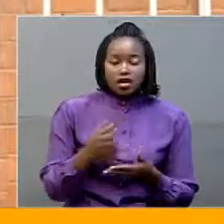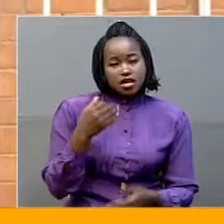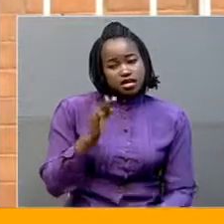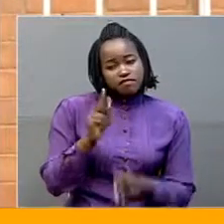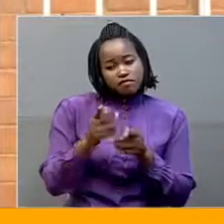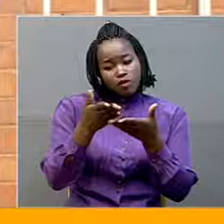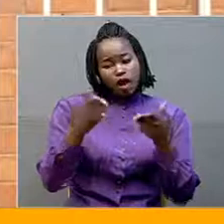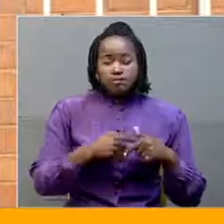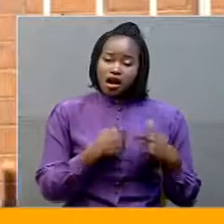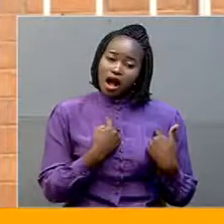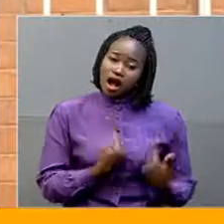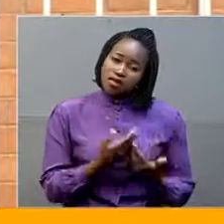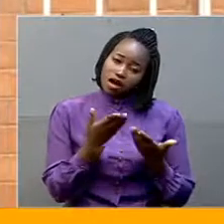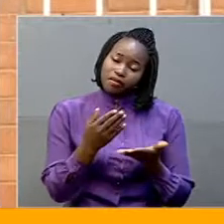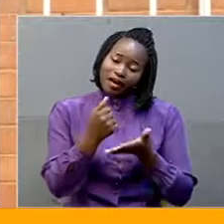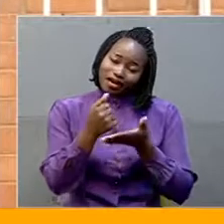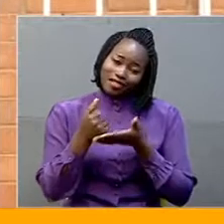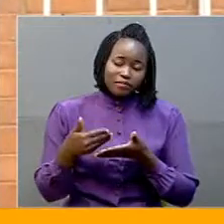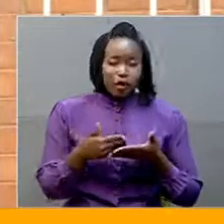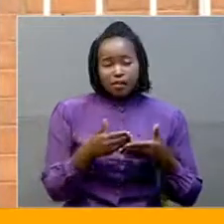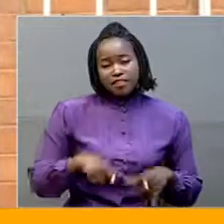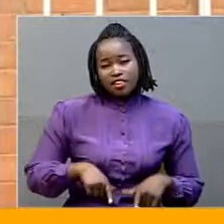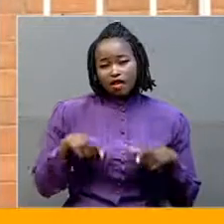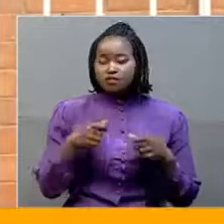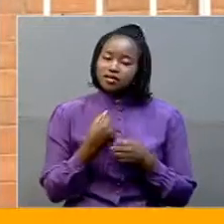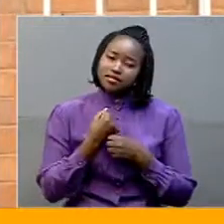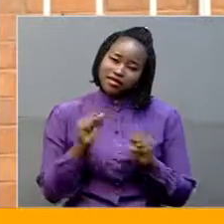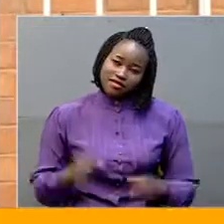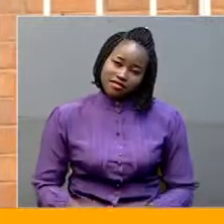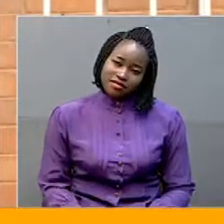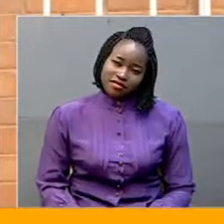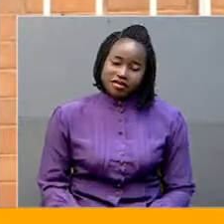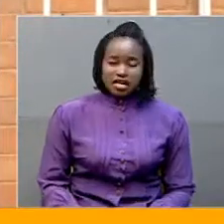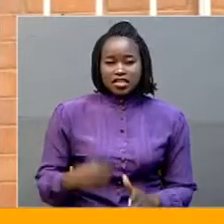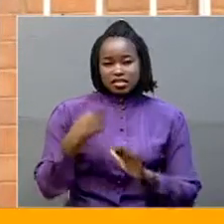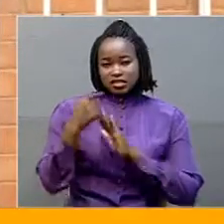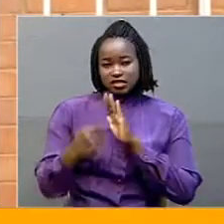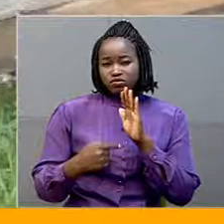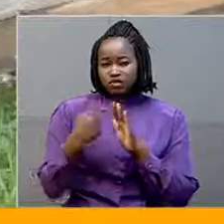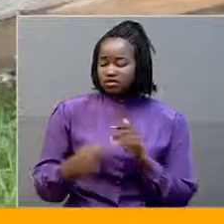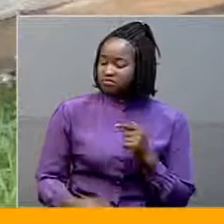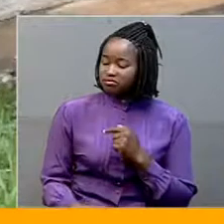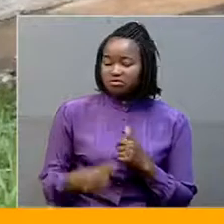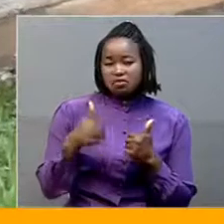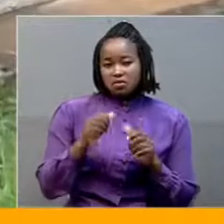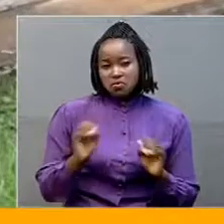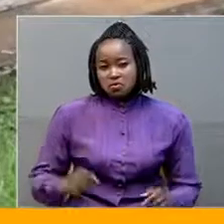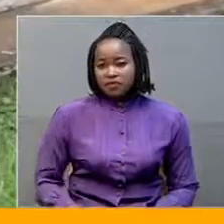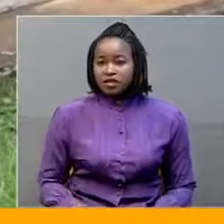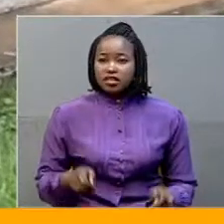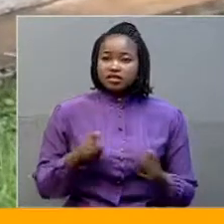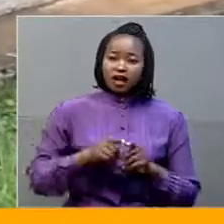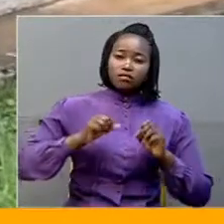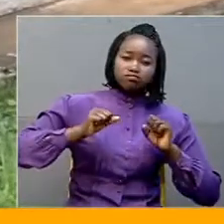to us to save the baby's life, this condition is not okay. Being a Bodaboda rider